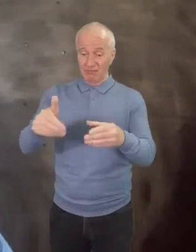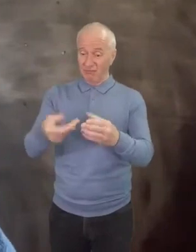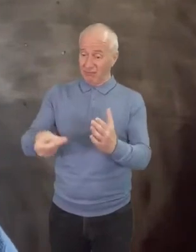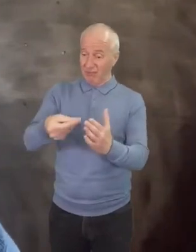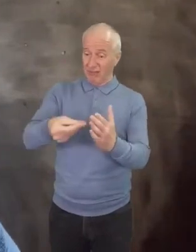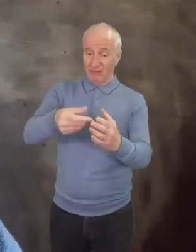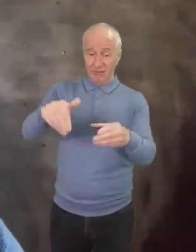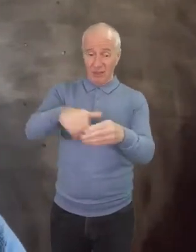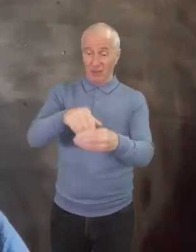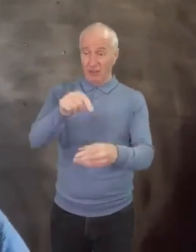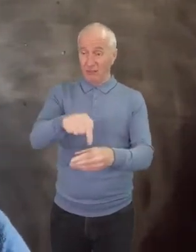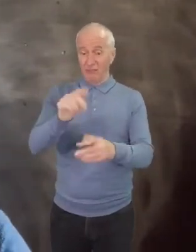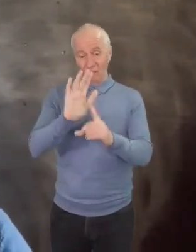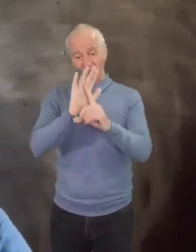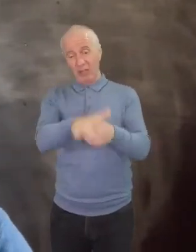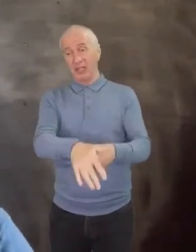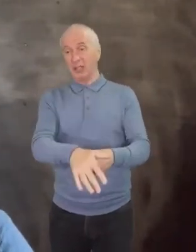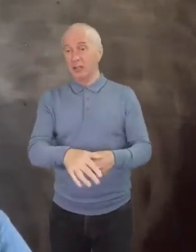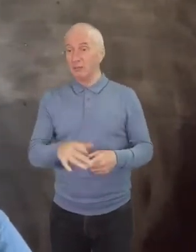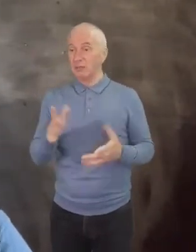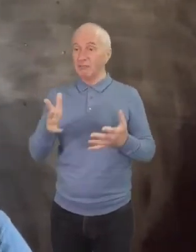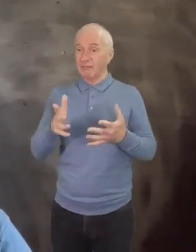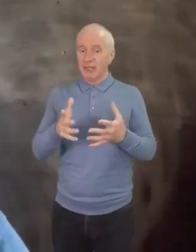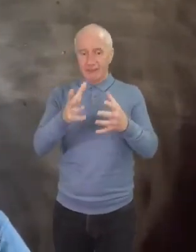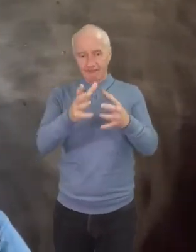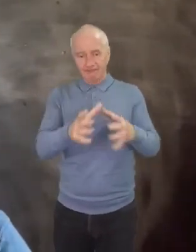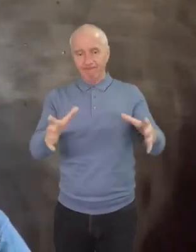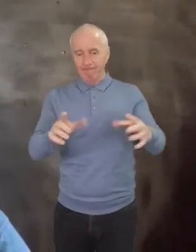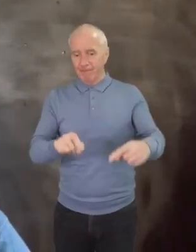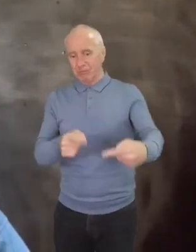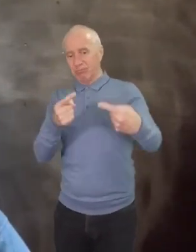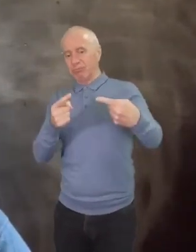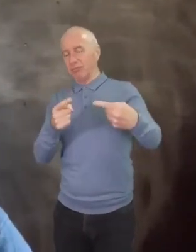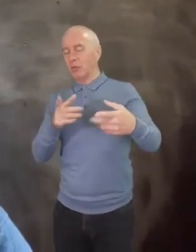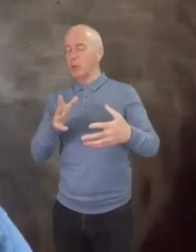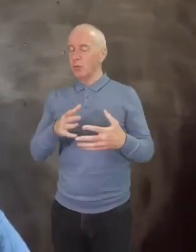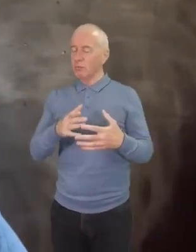opposition to Christianity amongst the black youth, Bonhoeffer said this,